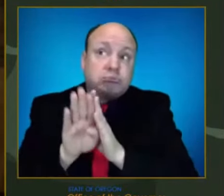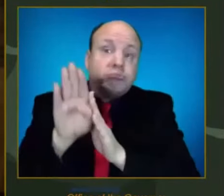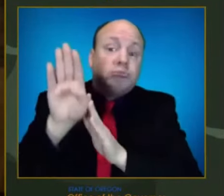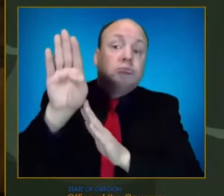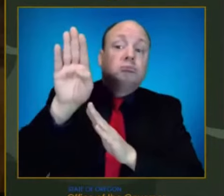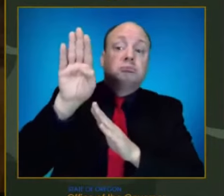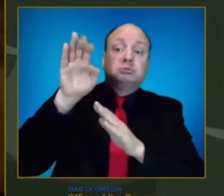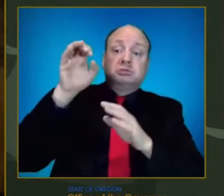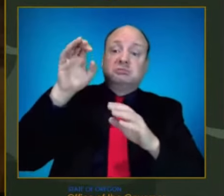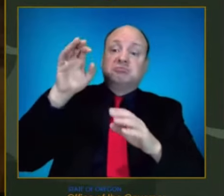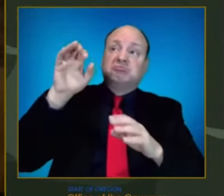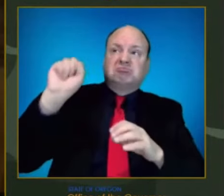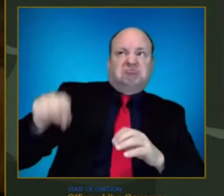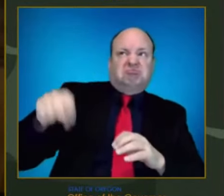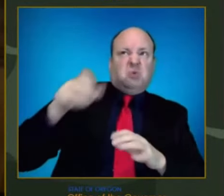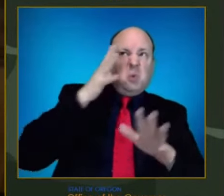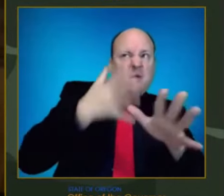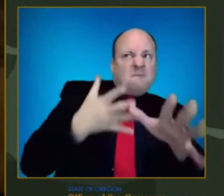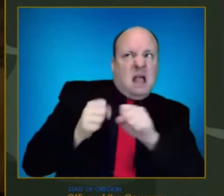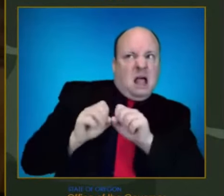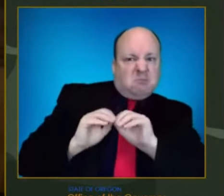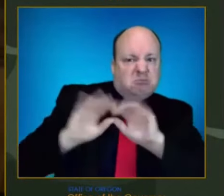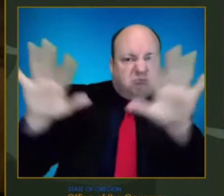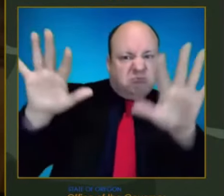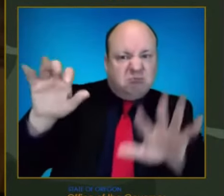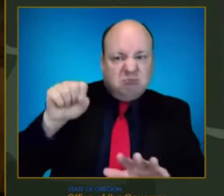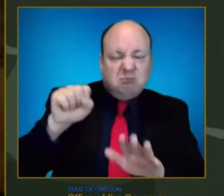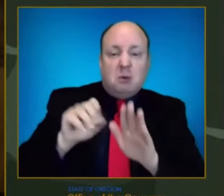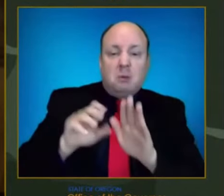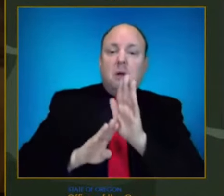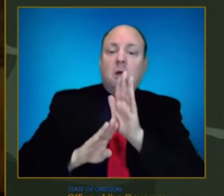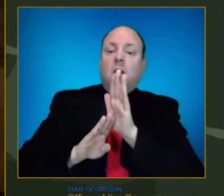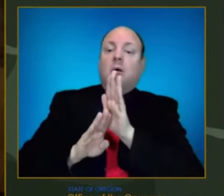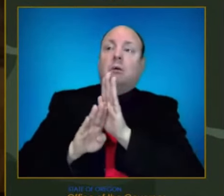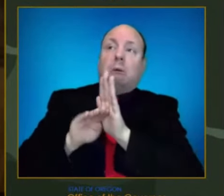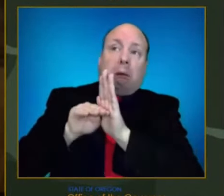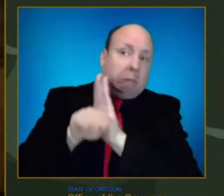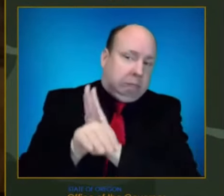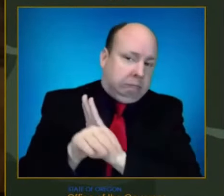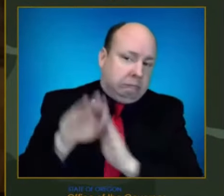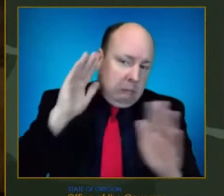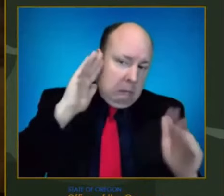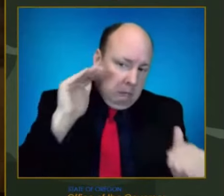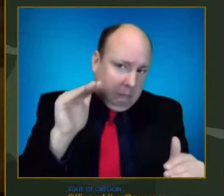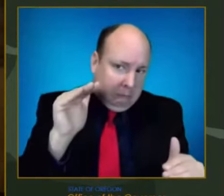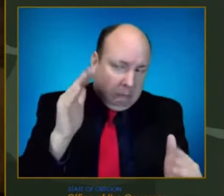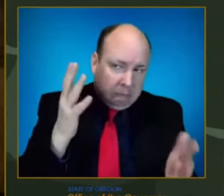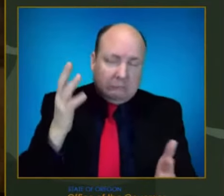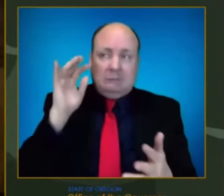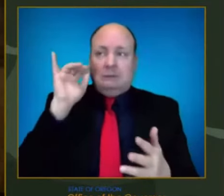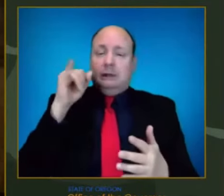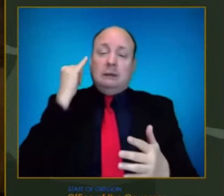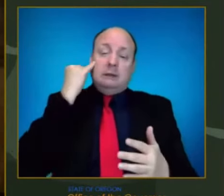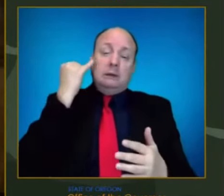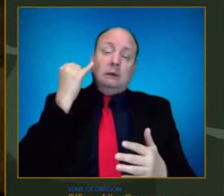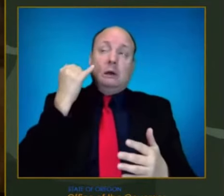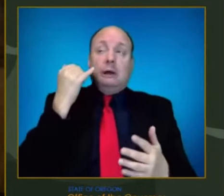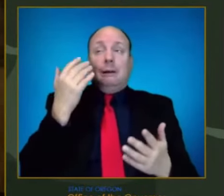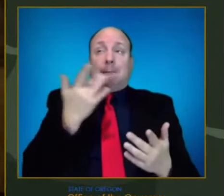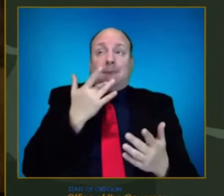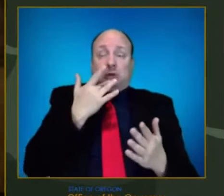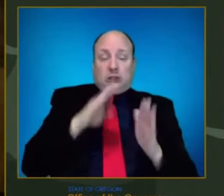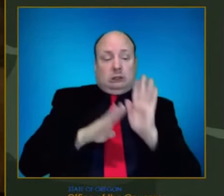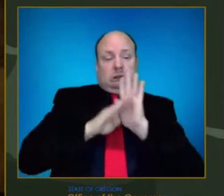that peak could come down. I would like to see below the Delta level. But right now, when you look at parameters that we are seeing,